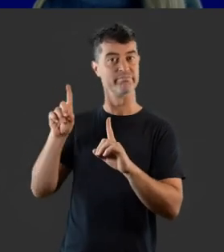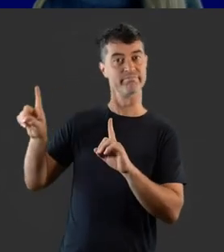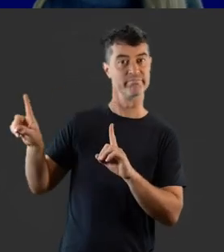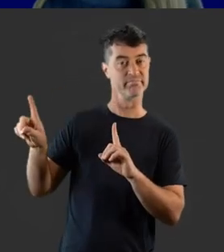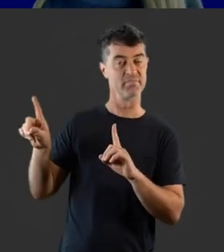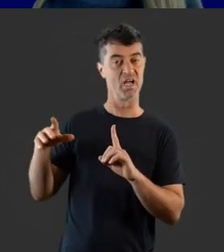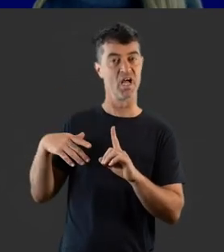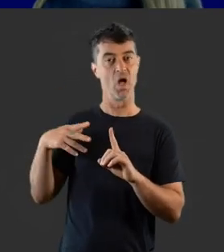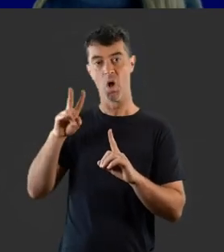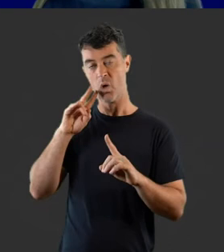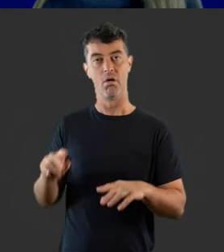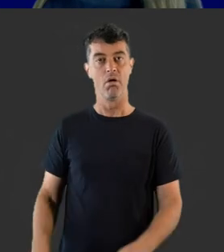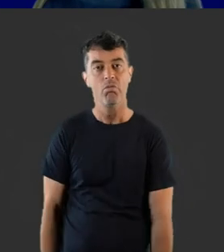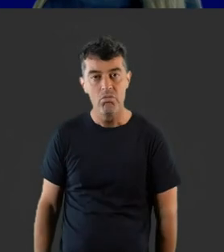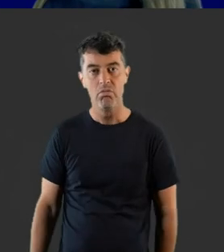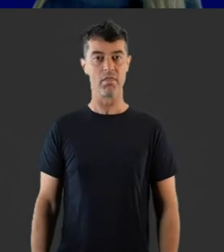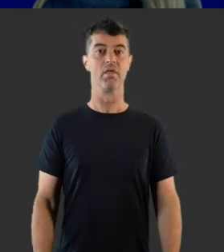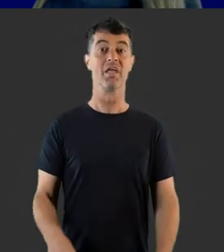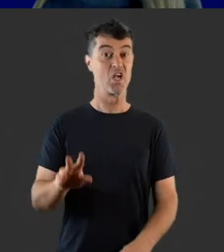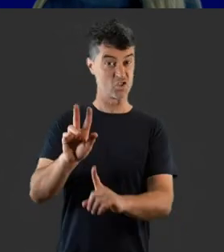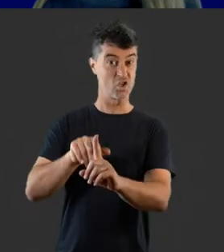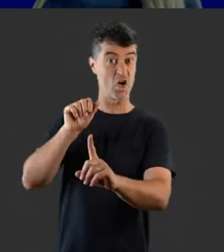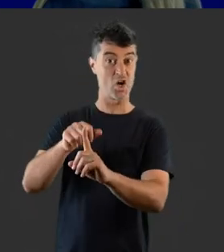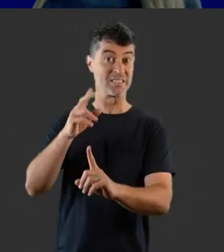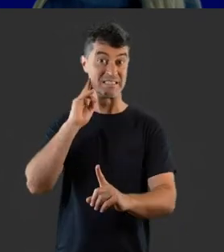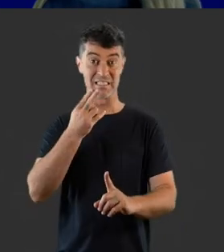sibling is thumped over the back of a chair looking despondent.